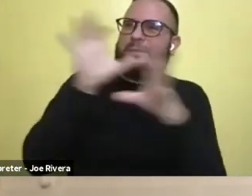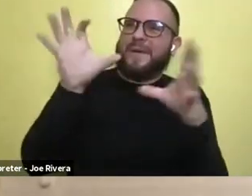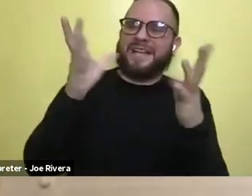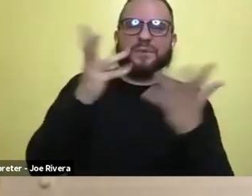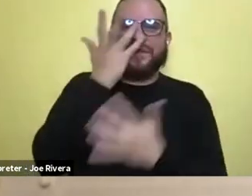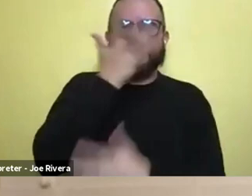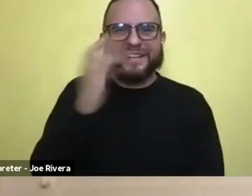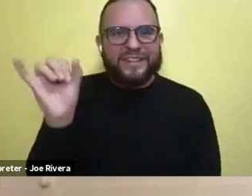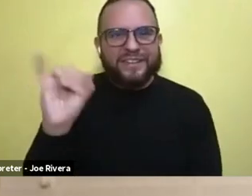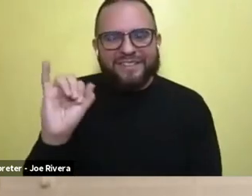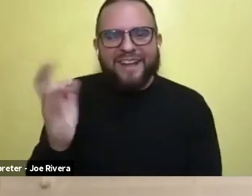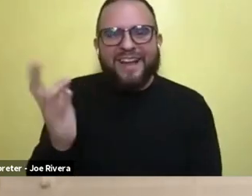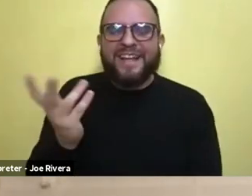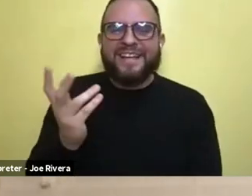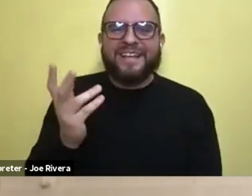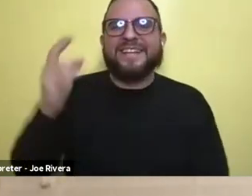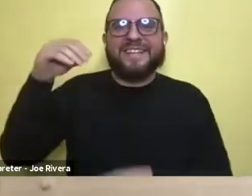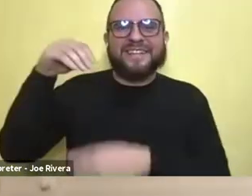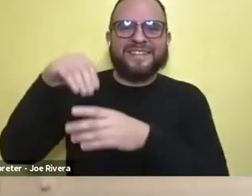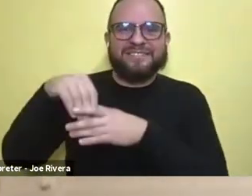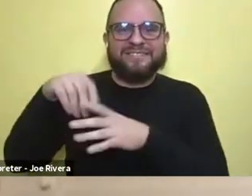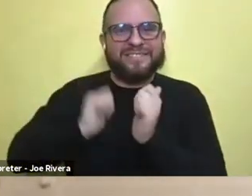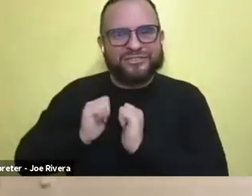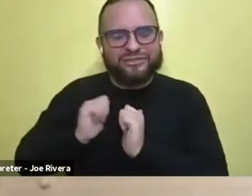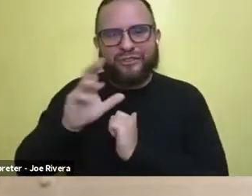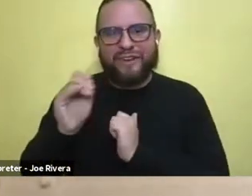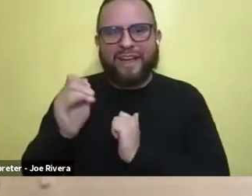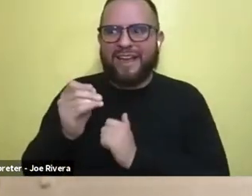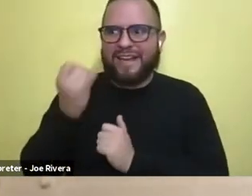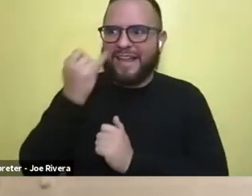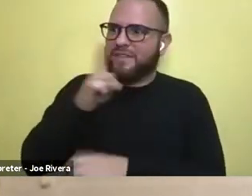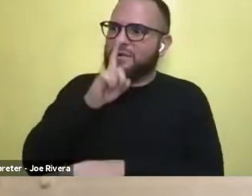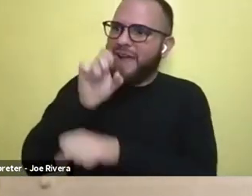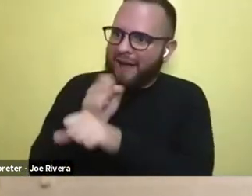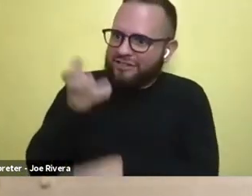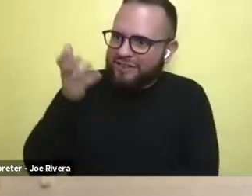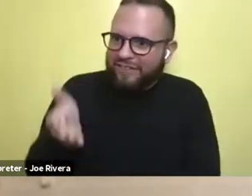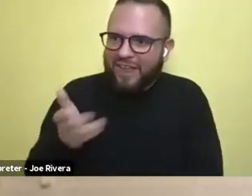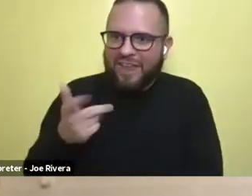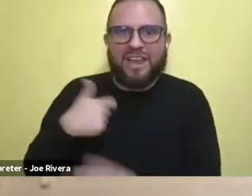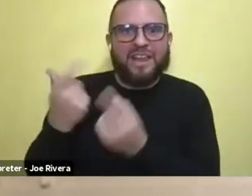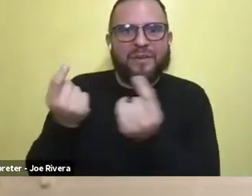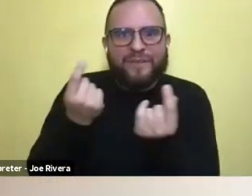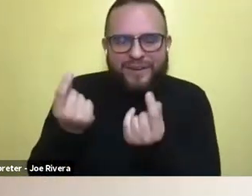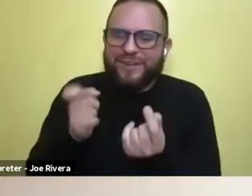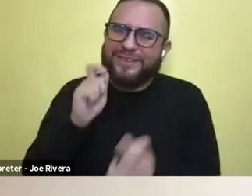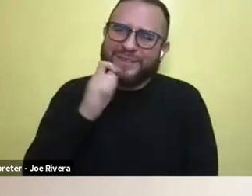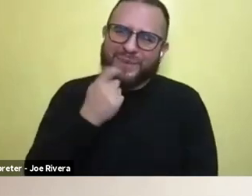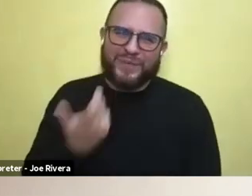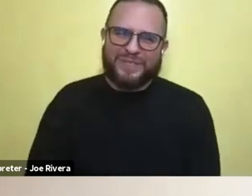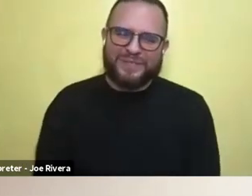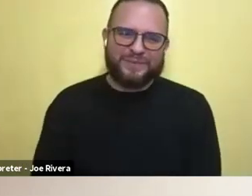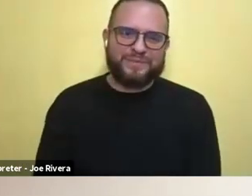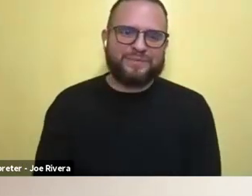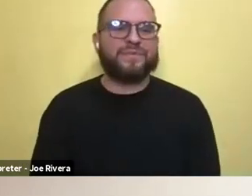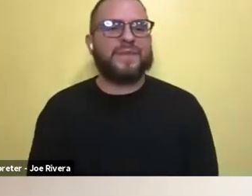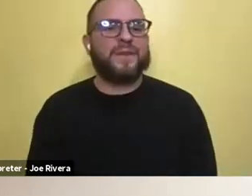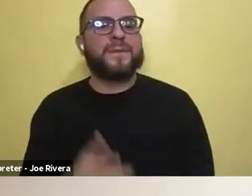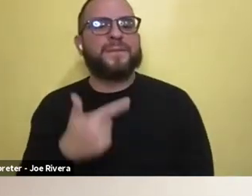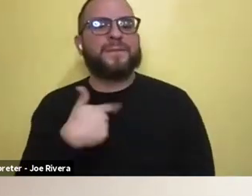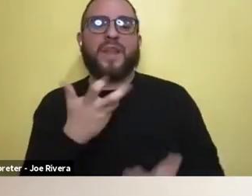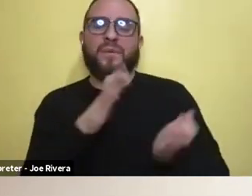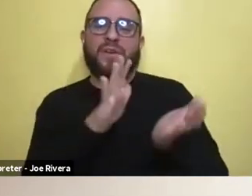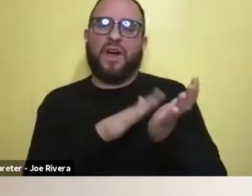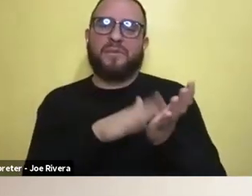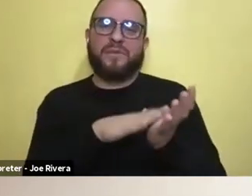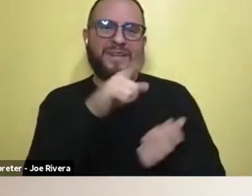look like and, and what they would be like if they were actually there. And it was really cool. And I just, just say as a compliment to this